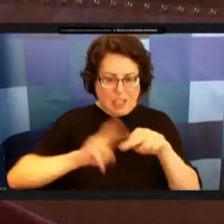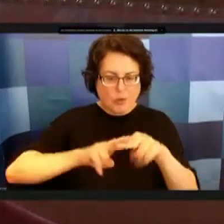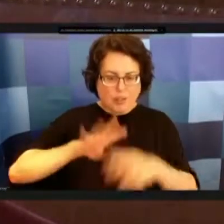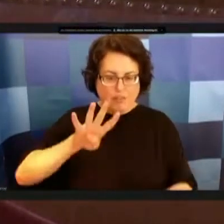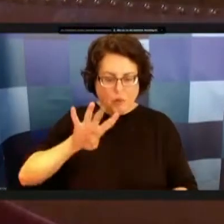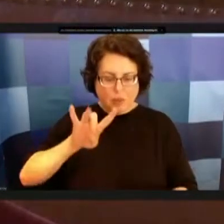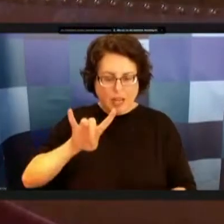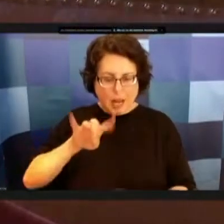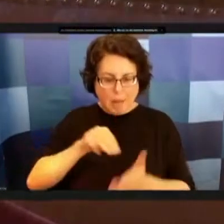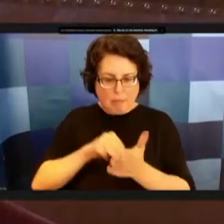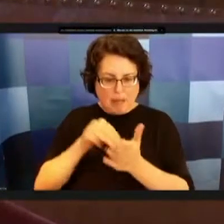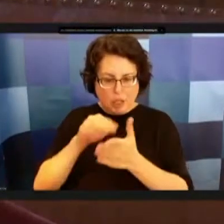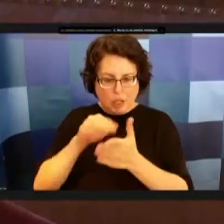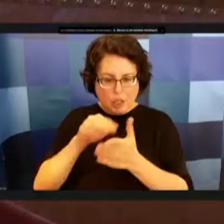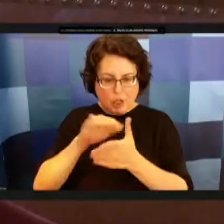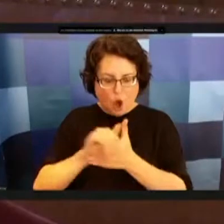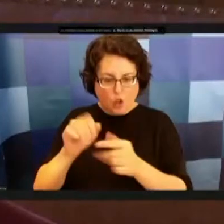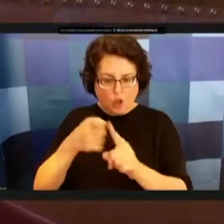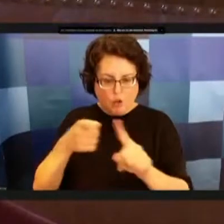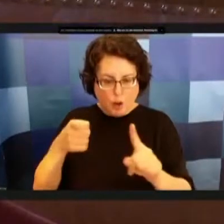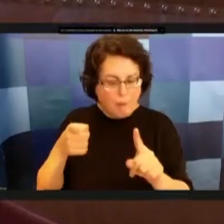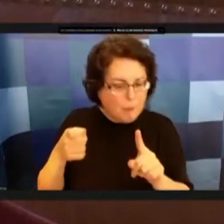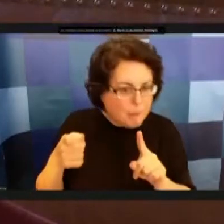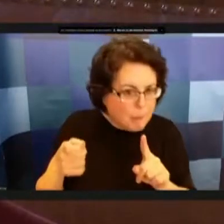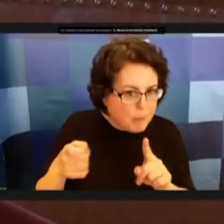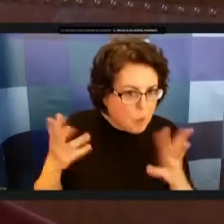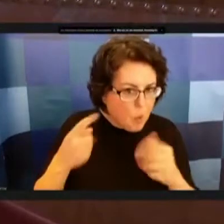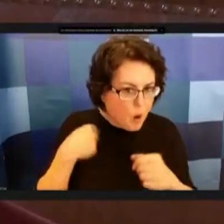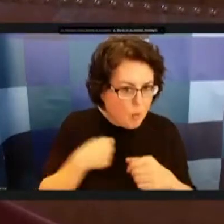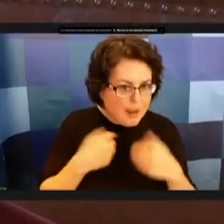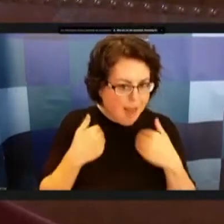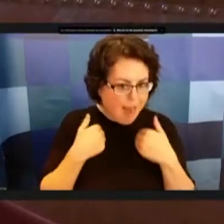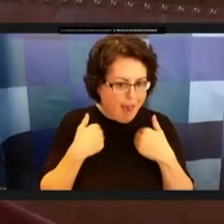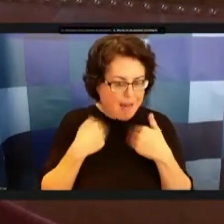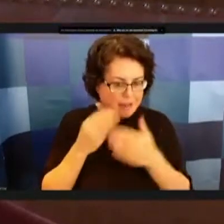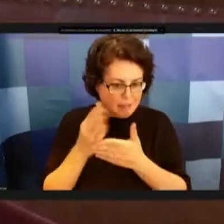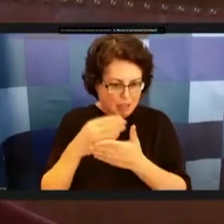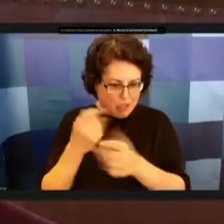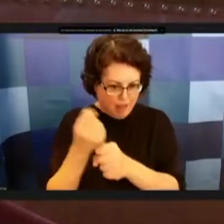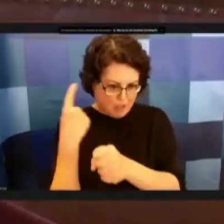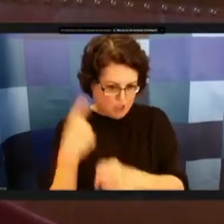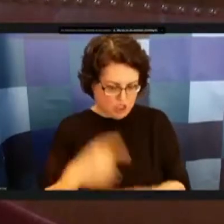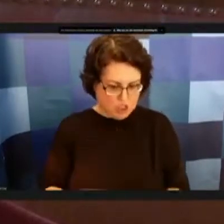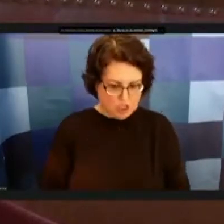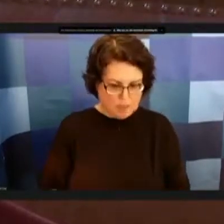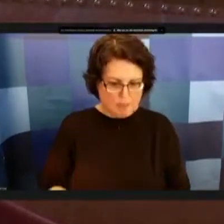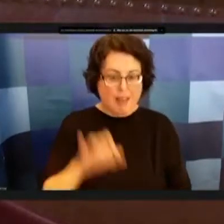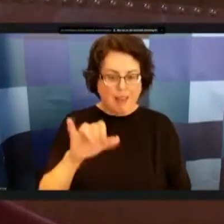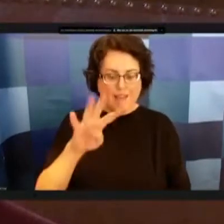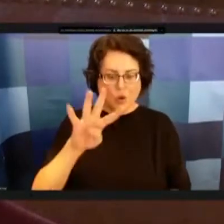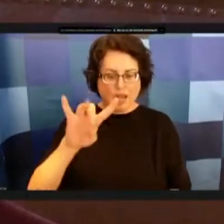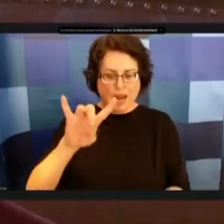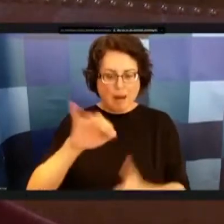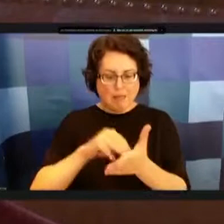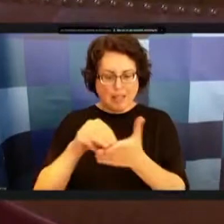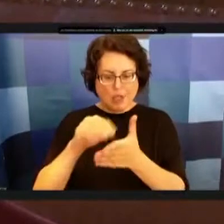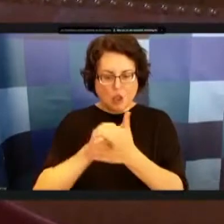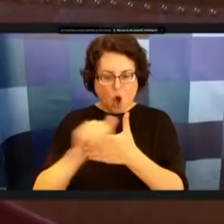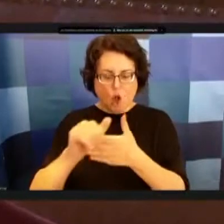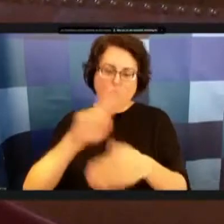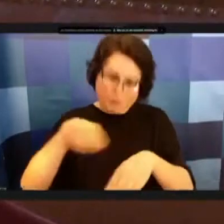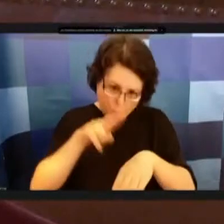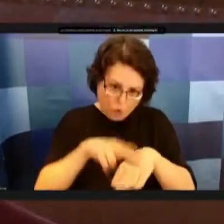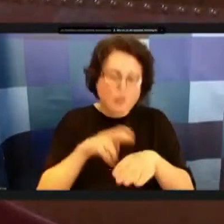from what we had as amended budget last year and that 48 million dollars of course is the uh